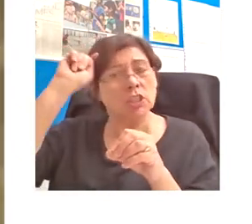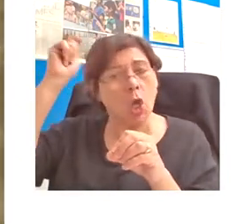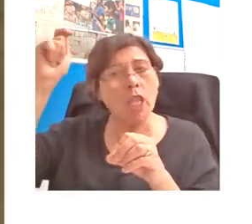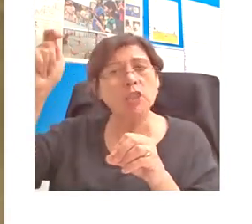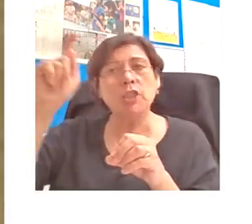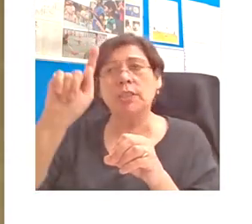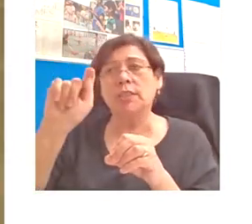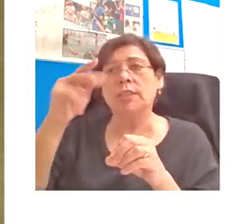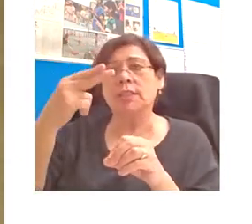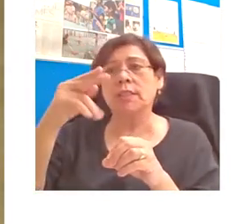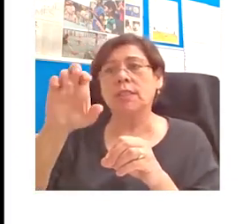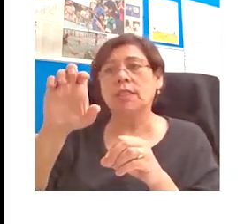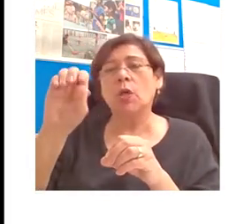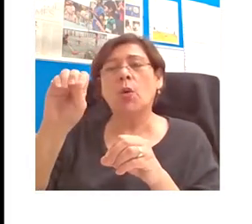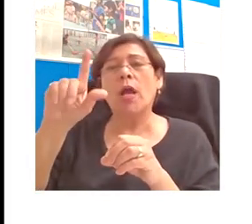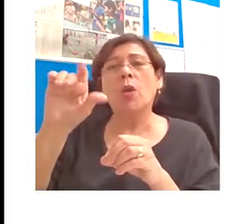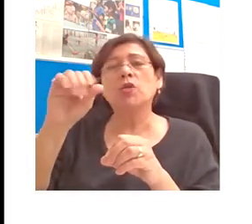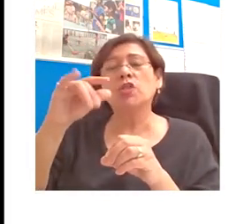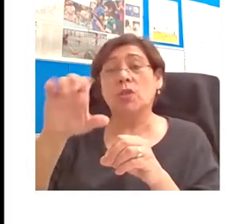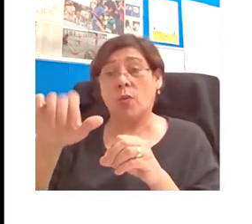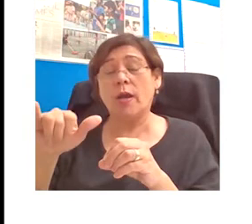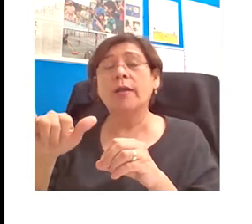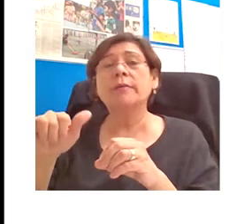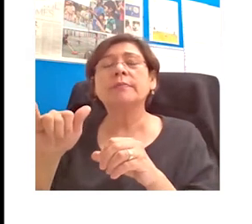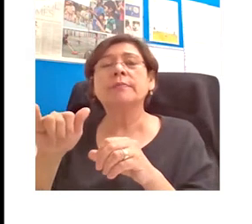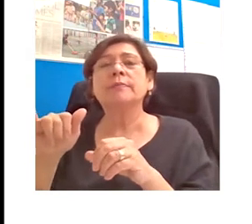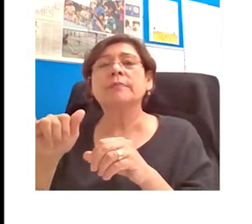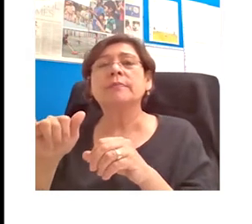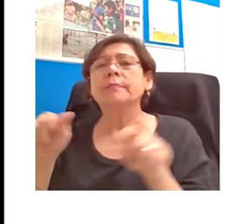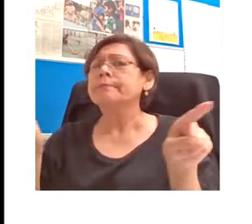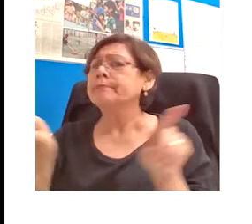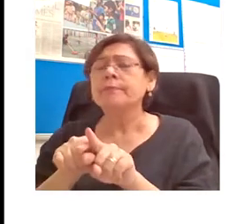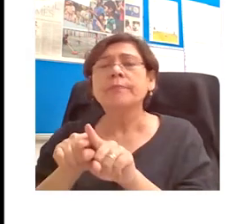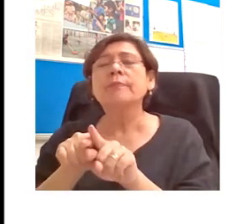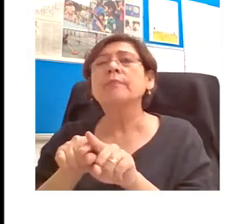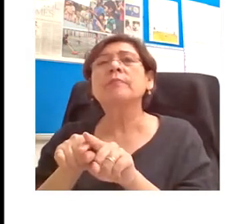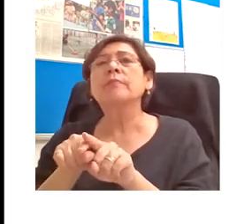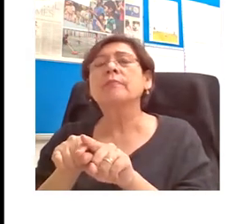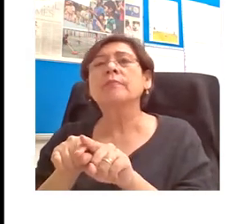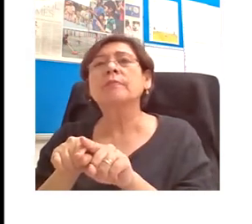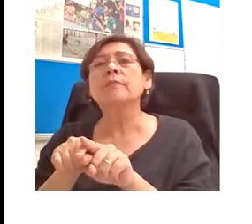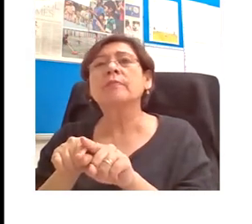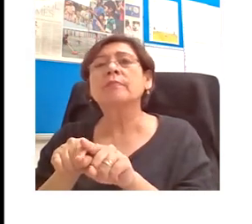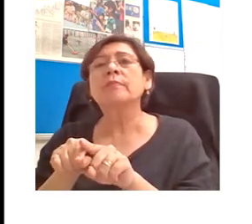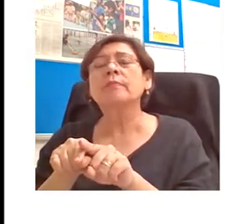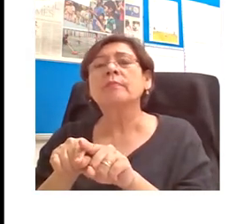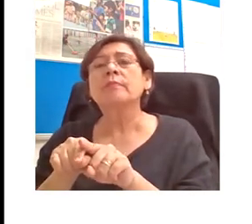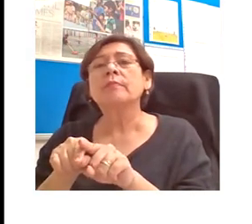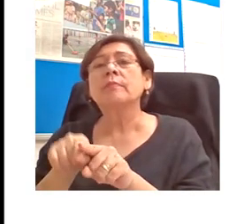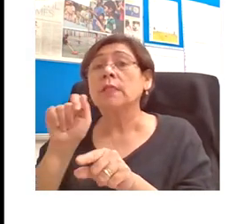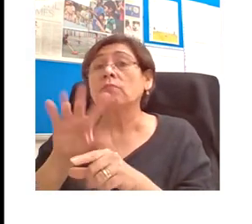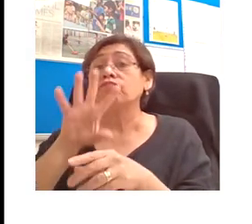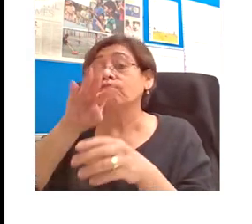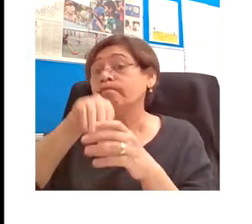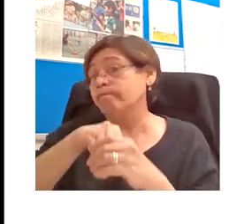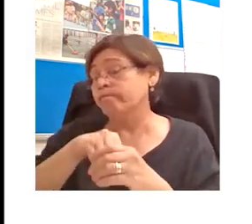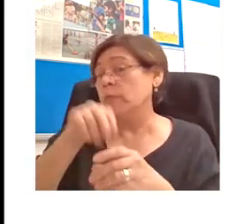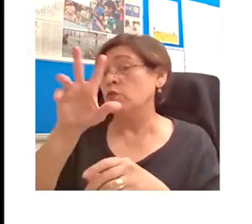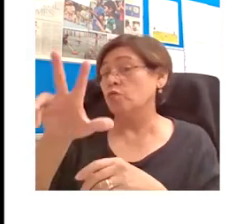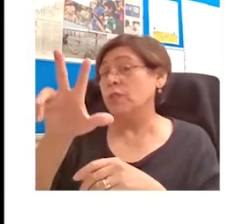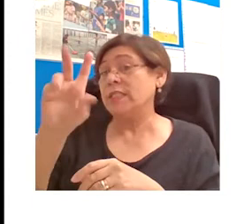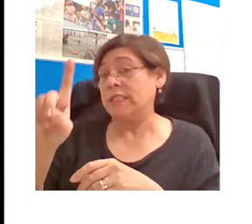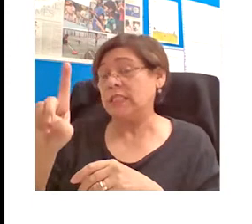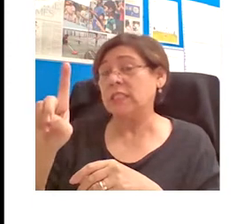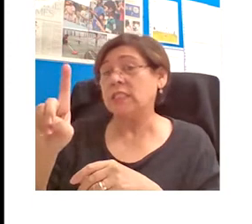in the 15th century. Likewise, we can embed three-dimensional visualizations